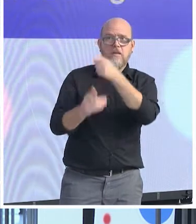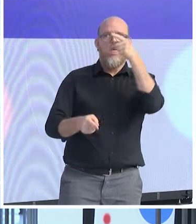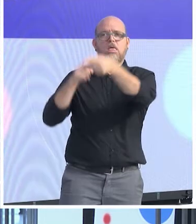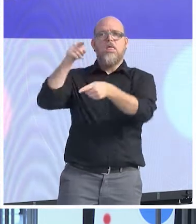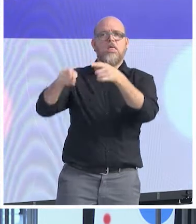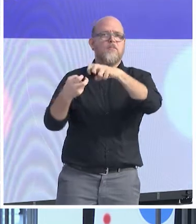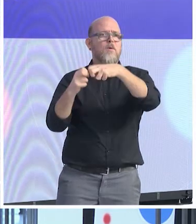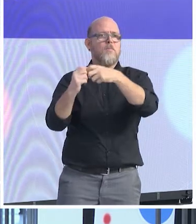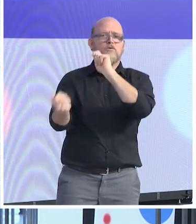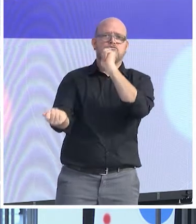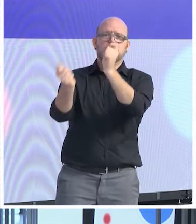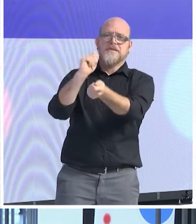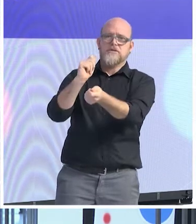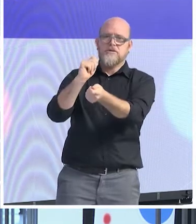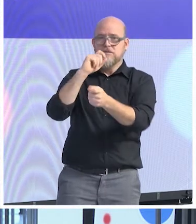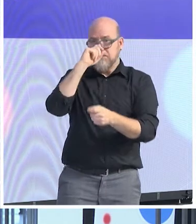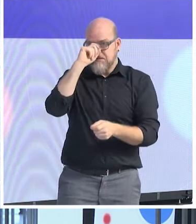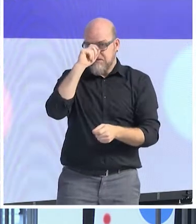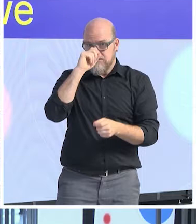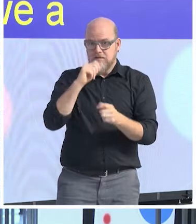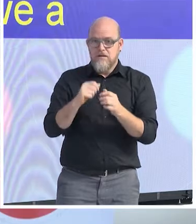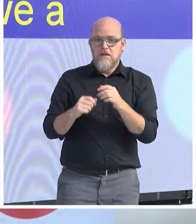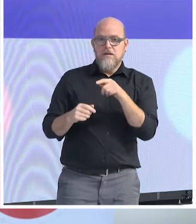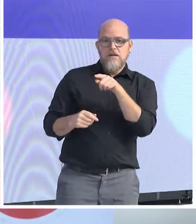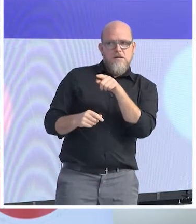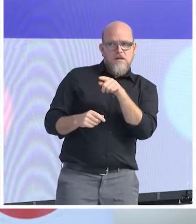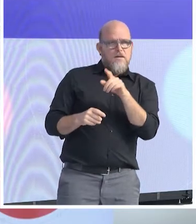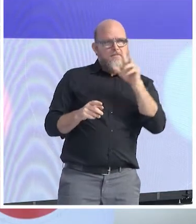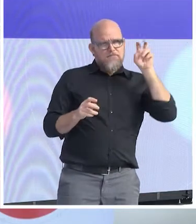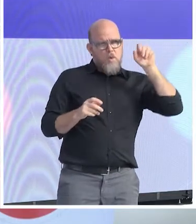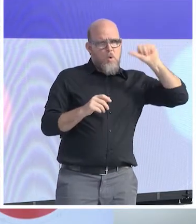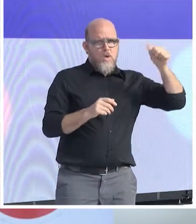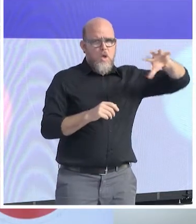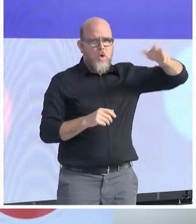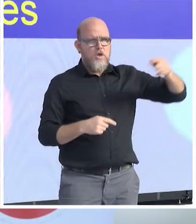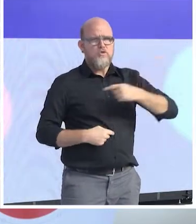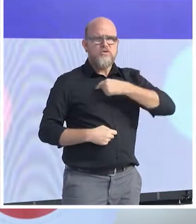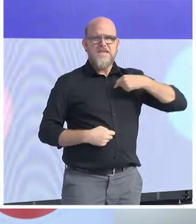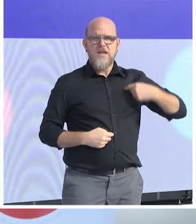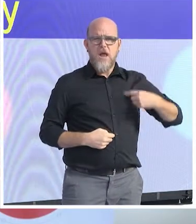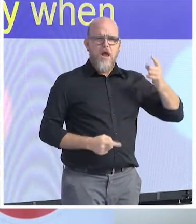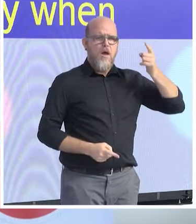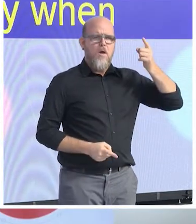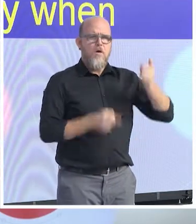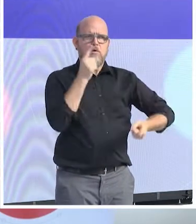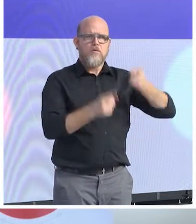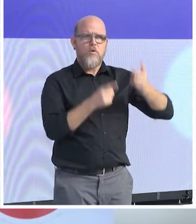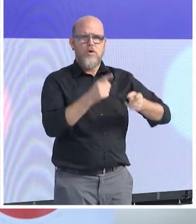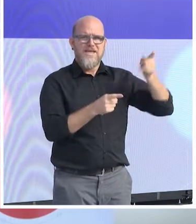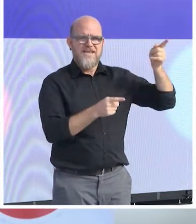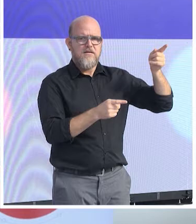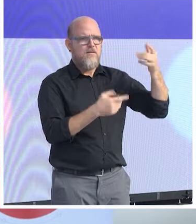starts to have competitive advantages towards democracy, particularly when it comes to artificial intelligence.